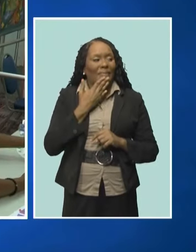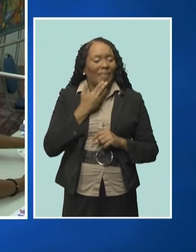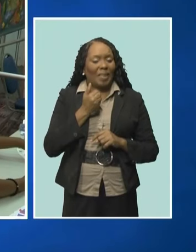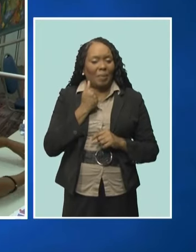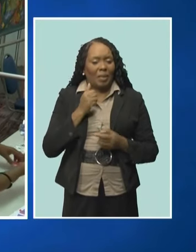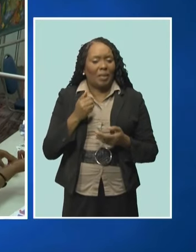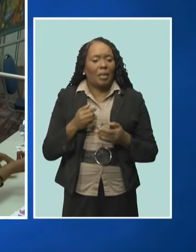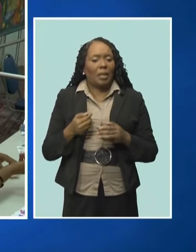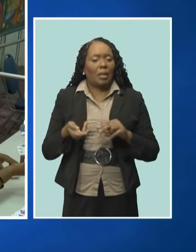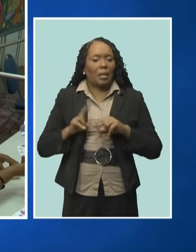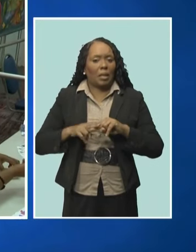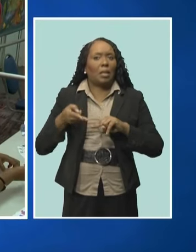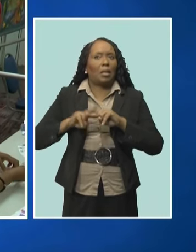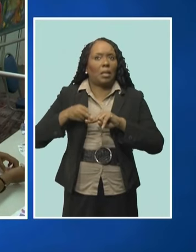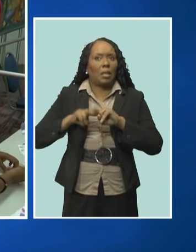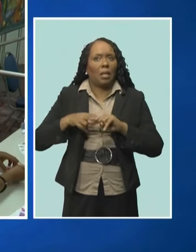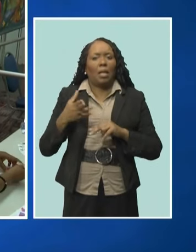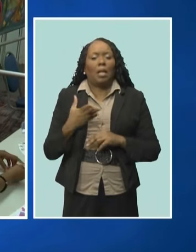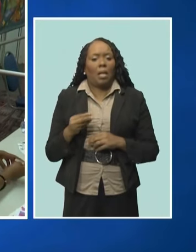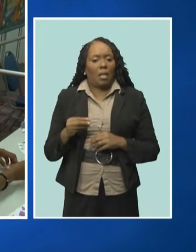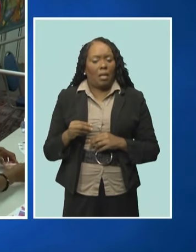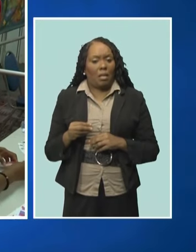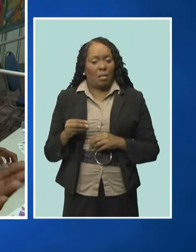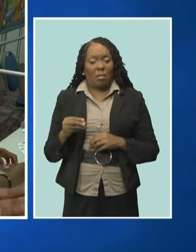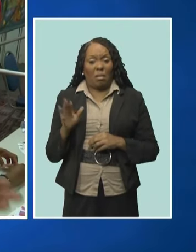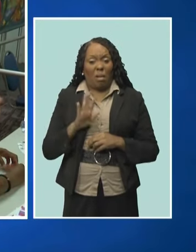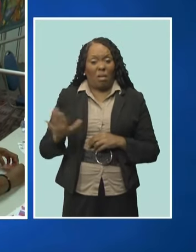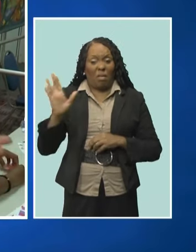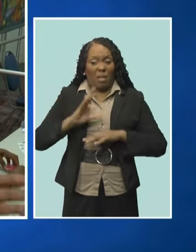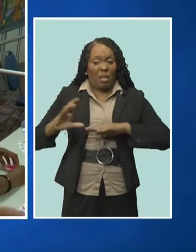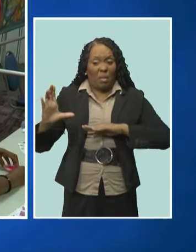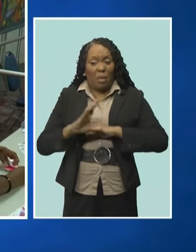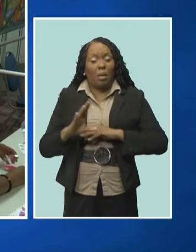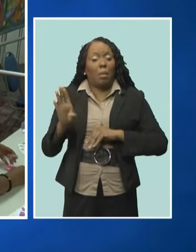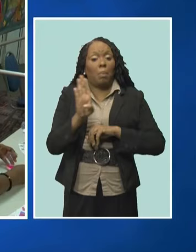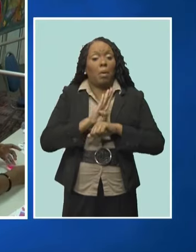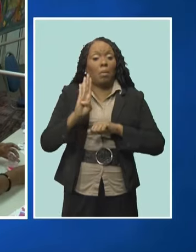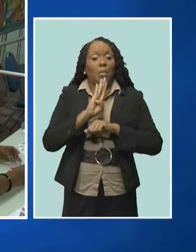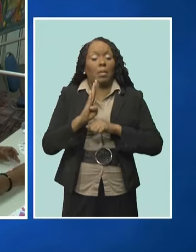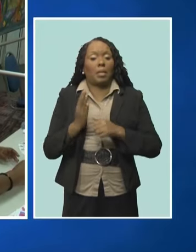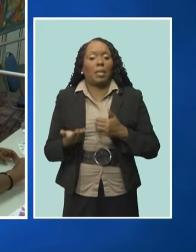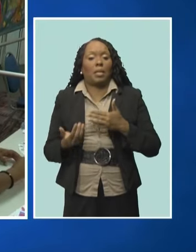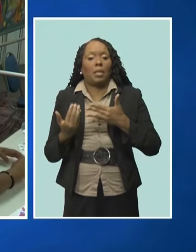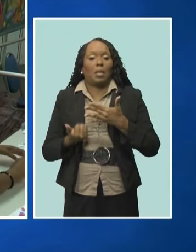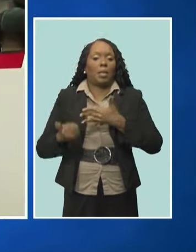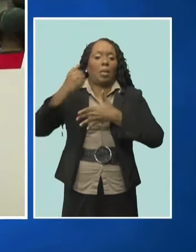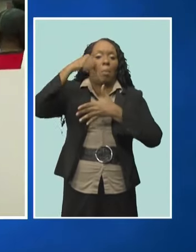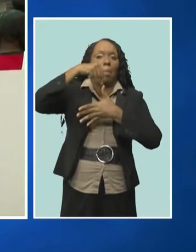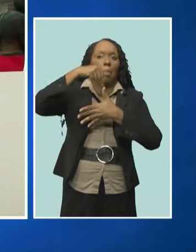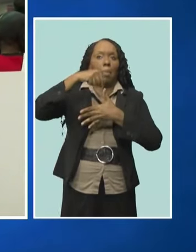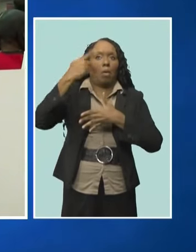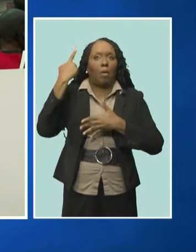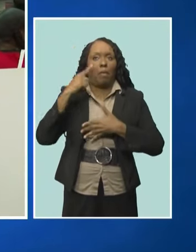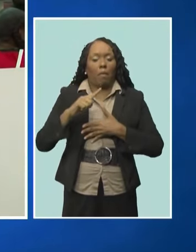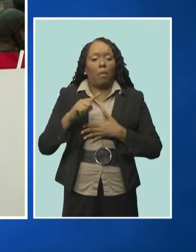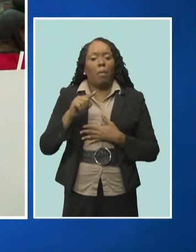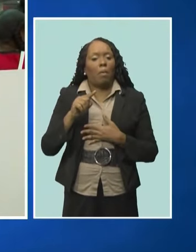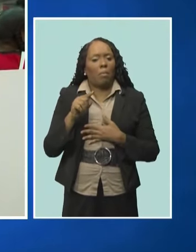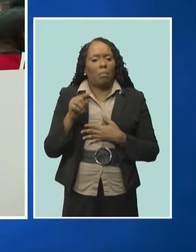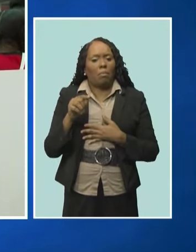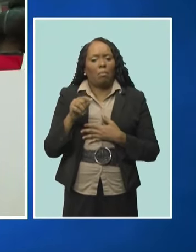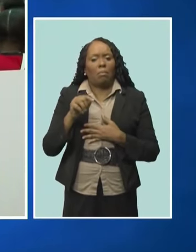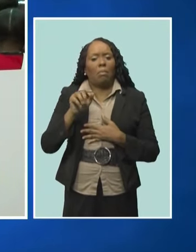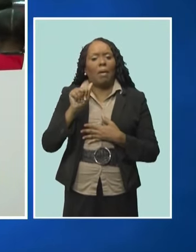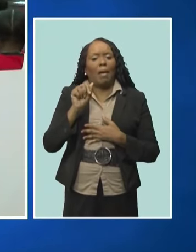Barbados is known as the amputee capital of the Caribbean, so that is in itself alarming. Ms. Ford says